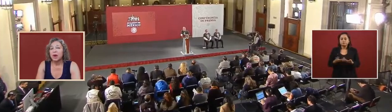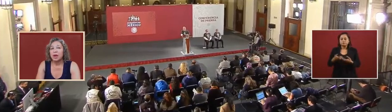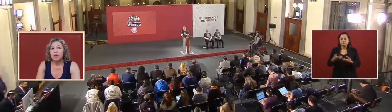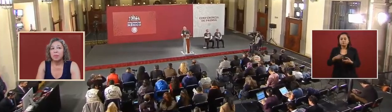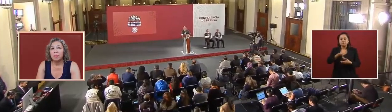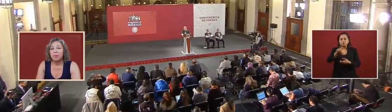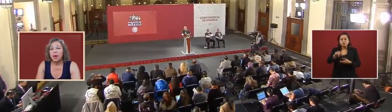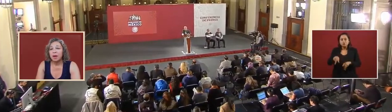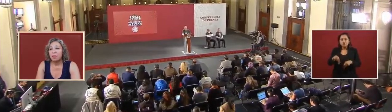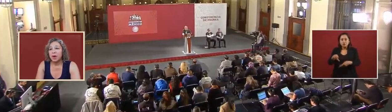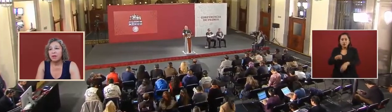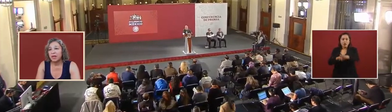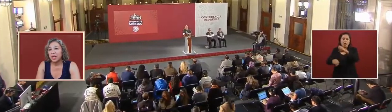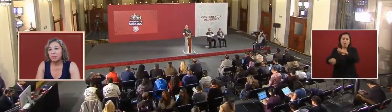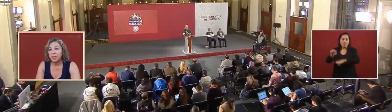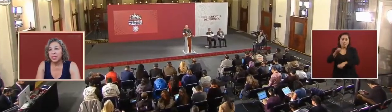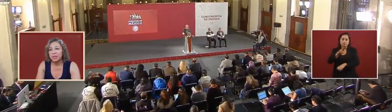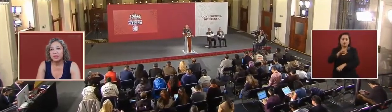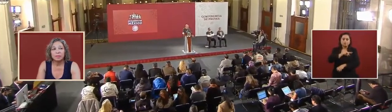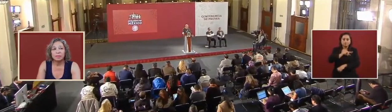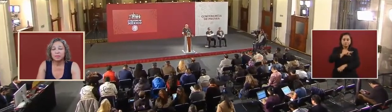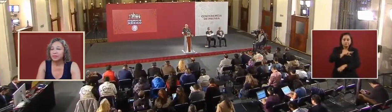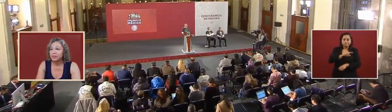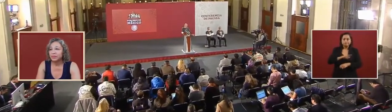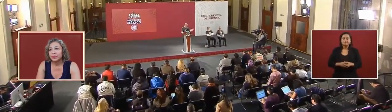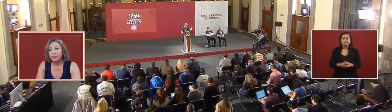the private companies